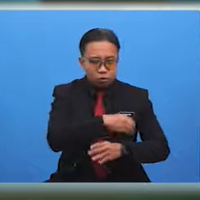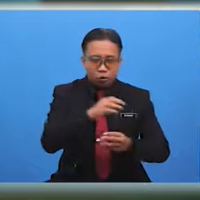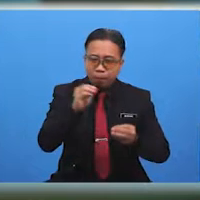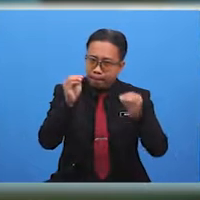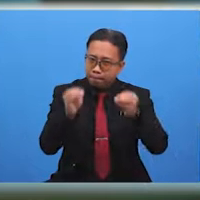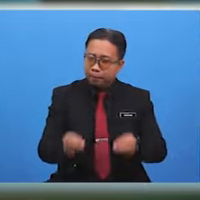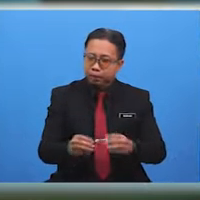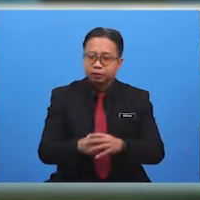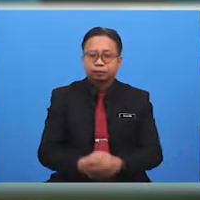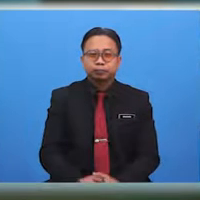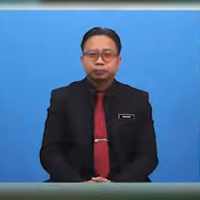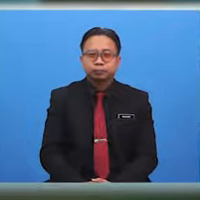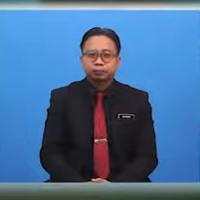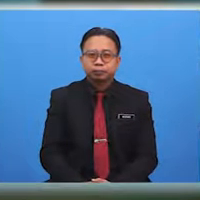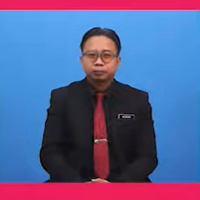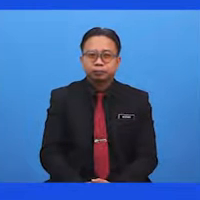about this topic.